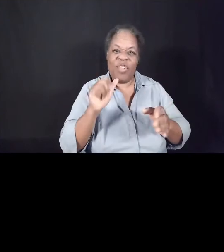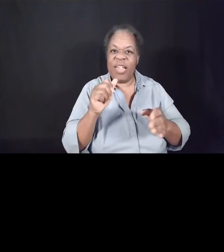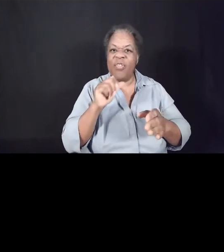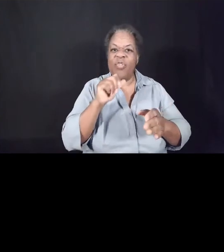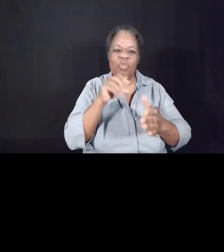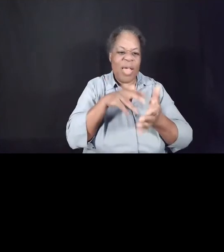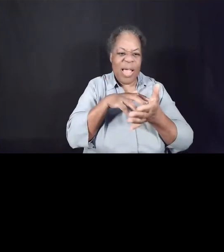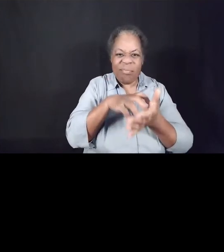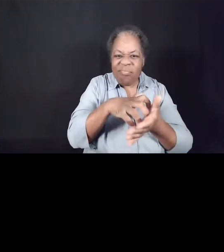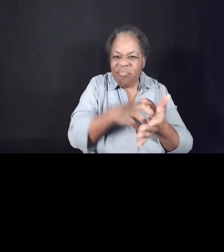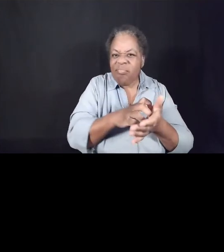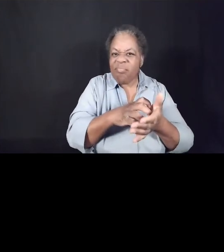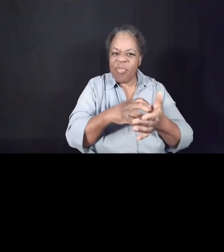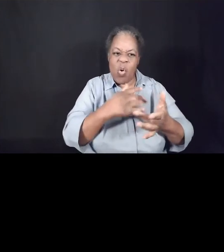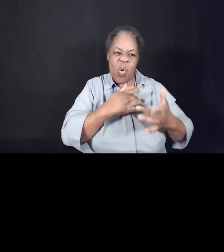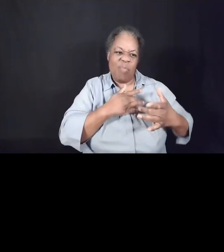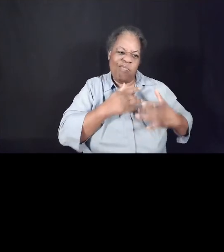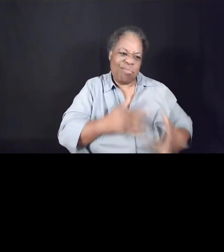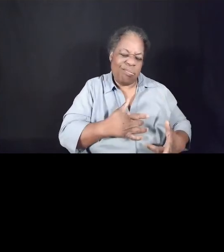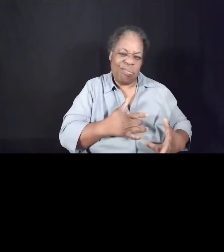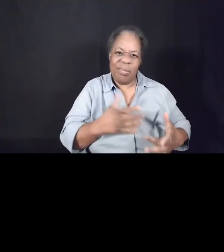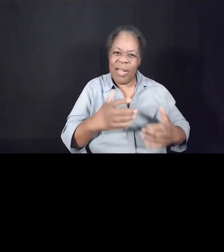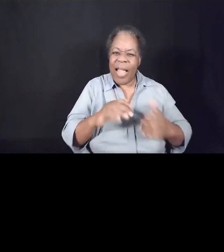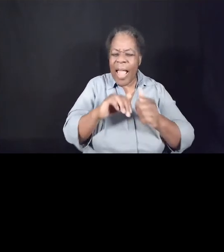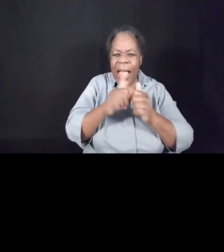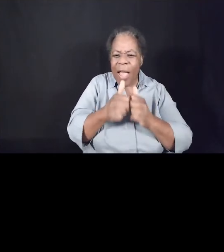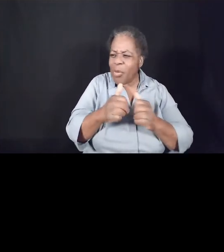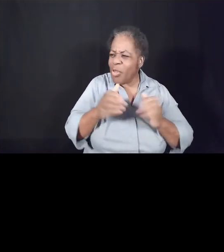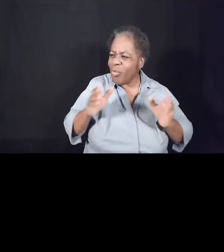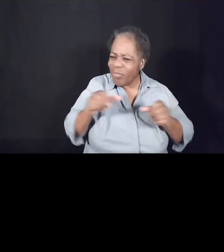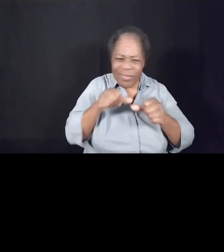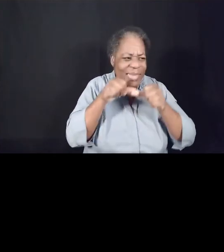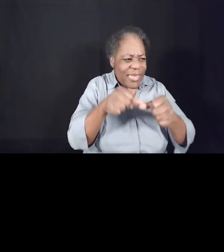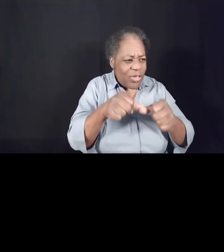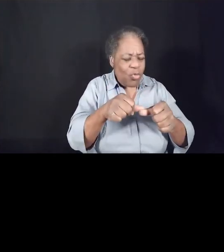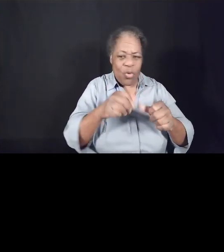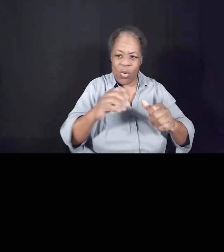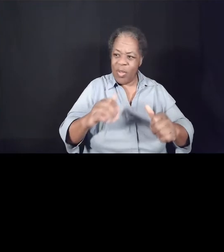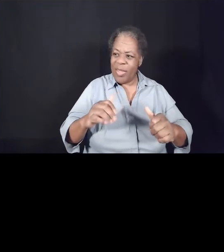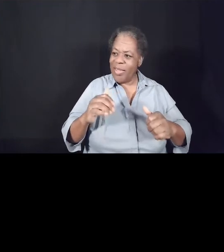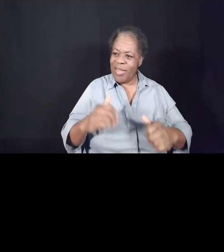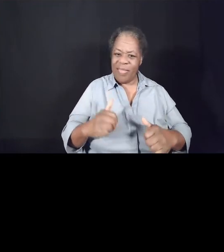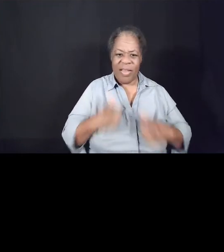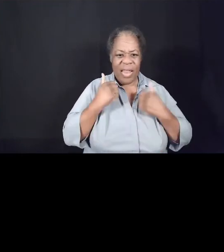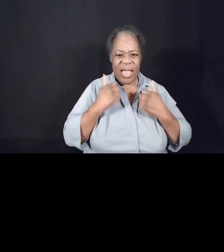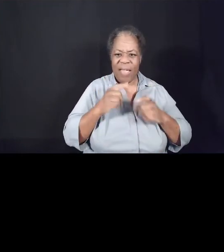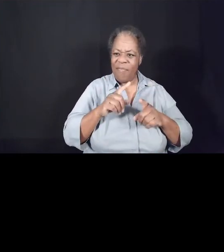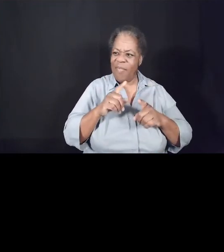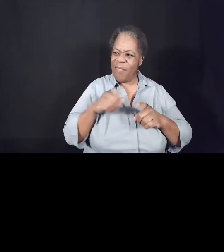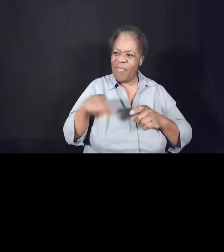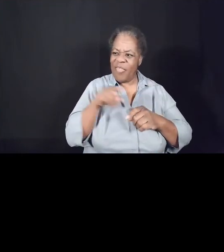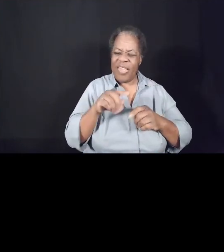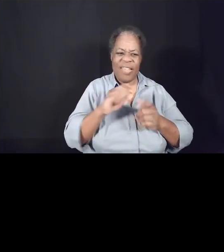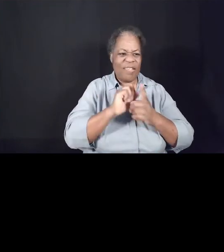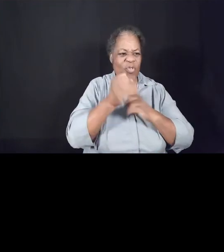So how do you not lose heart in the light of situations like that? You know, simple things, small things, sometimes huge